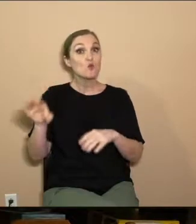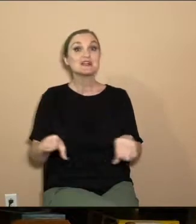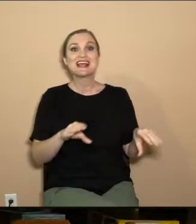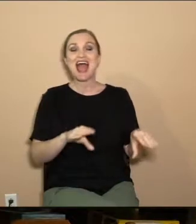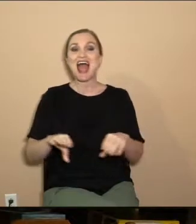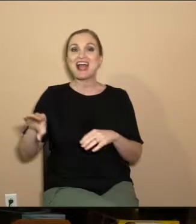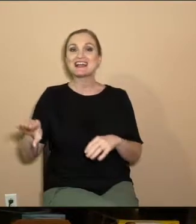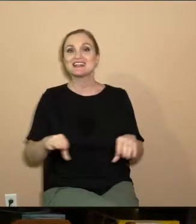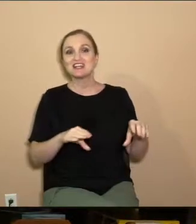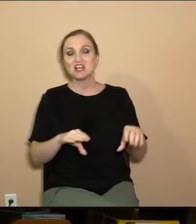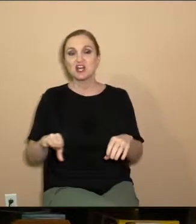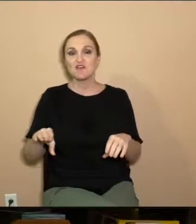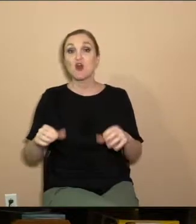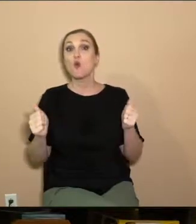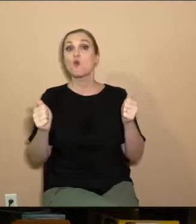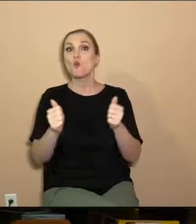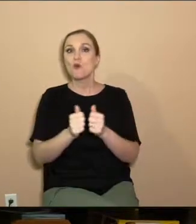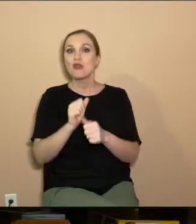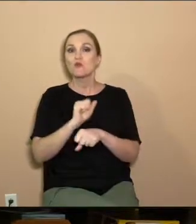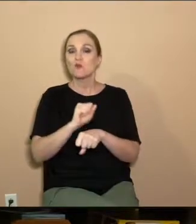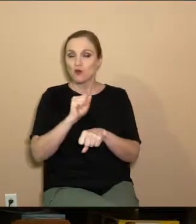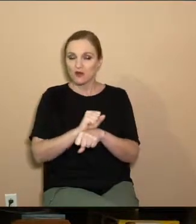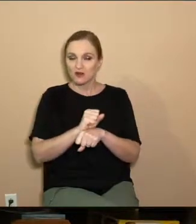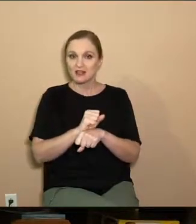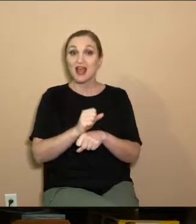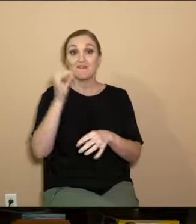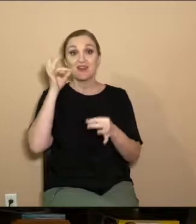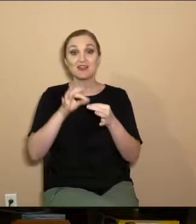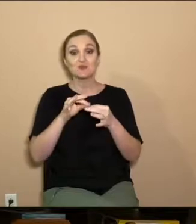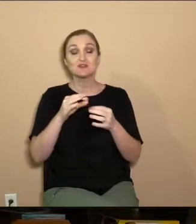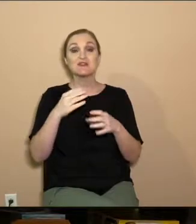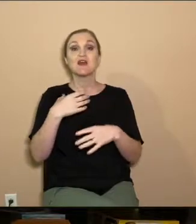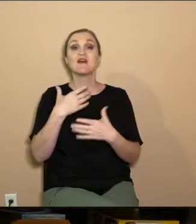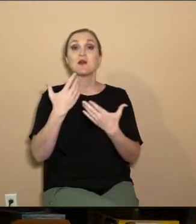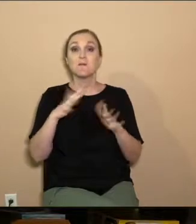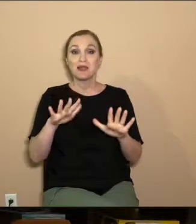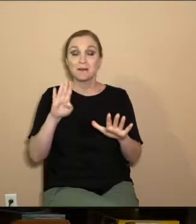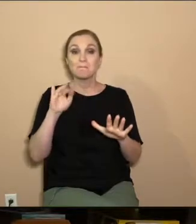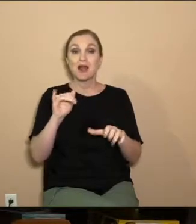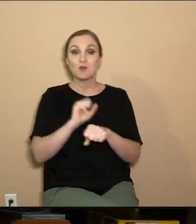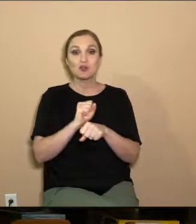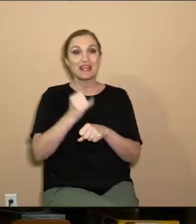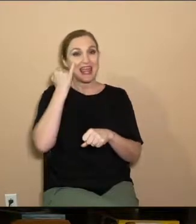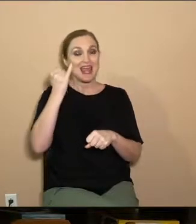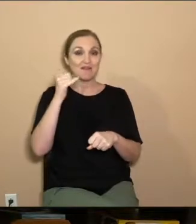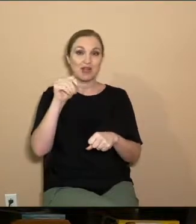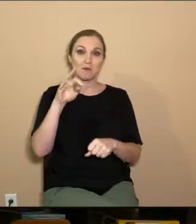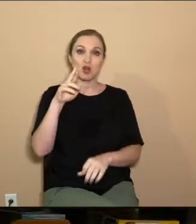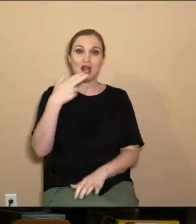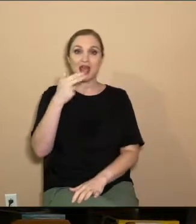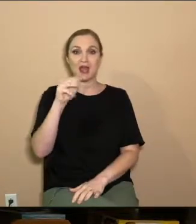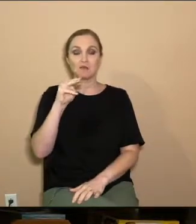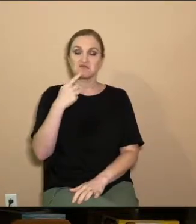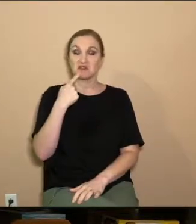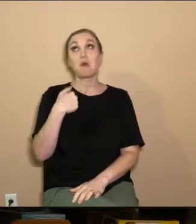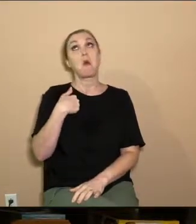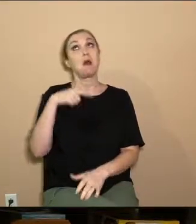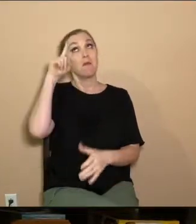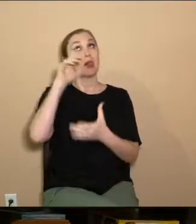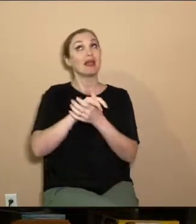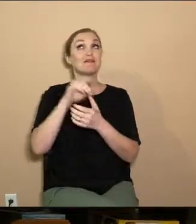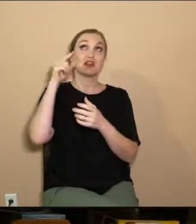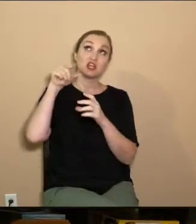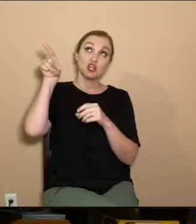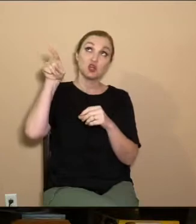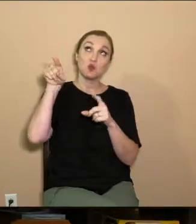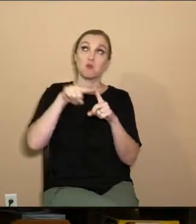along with his works, and faith was completed by his works. If Abraham had just said, oh, I have faith in you, God, but I'm